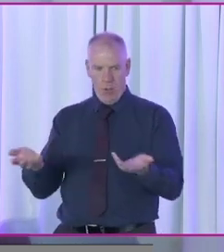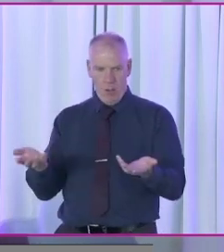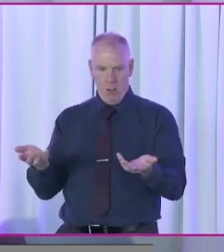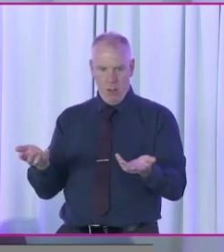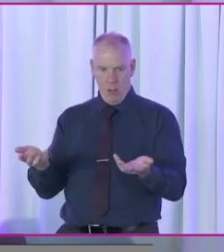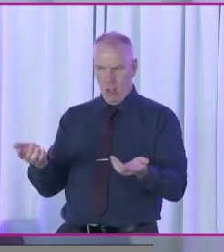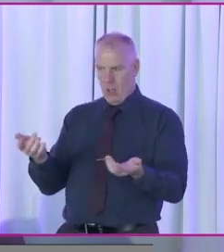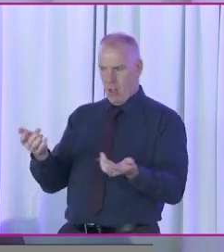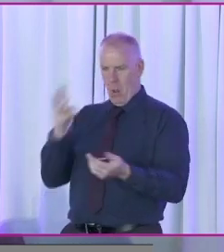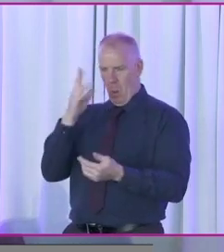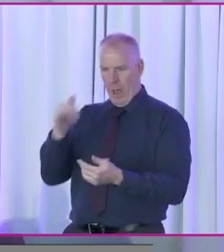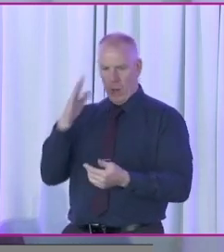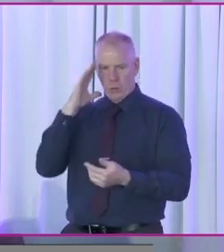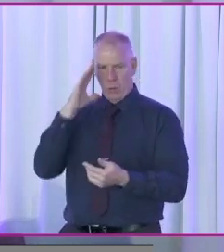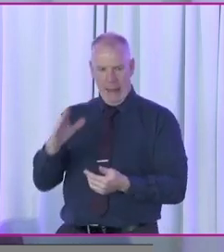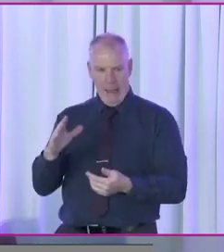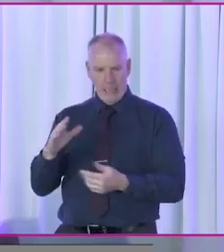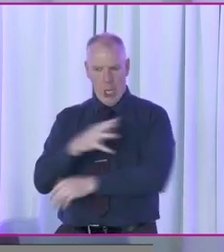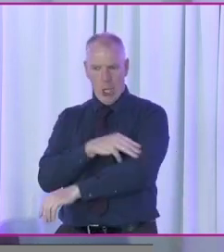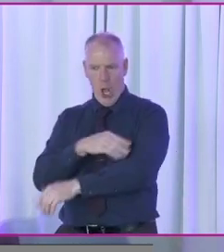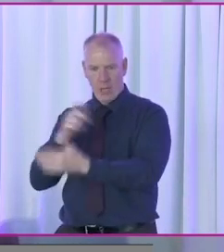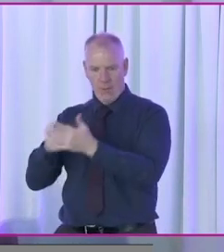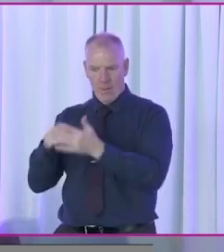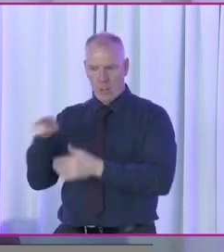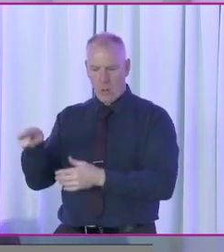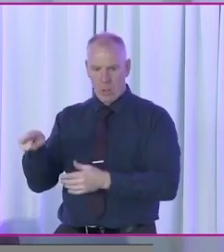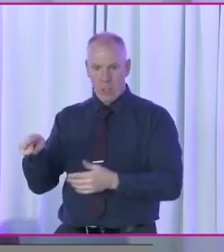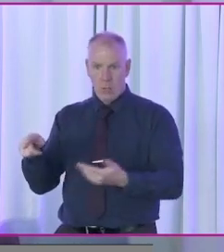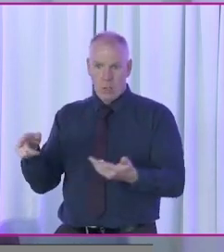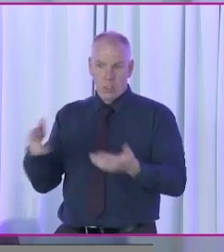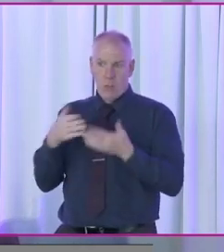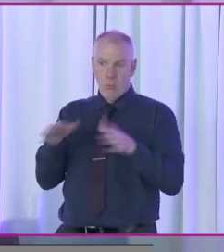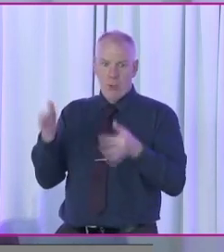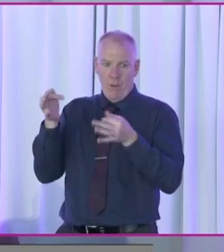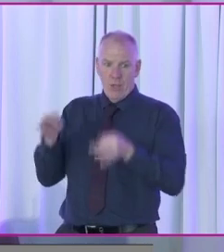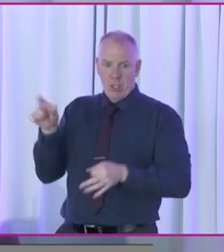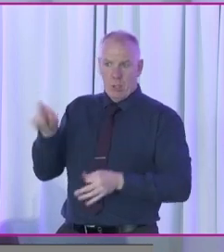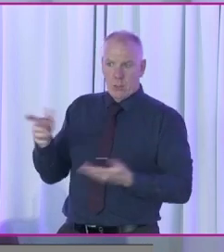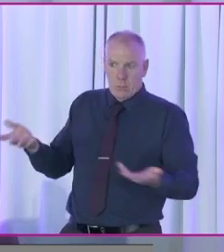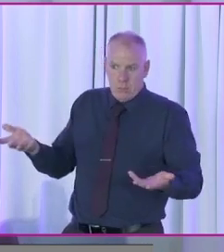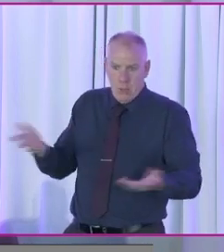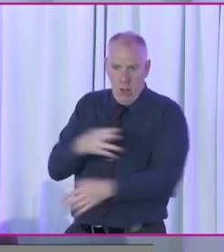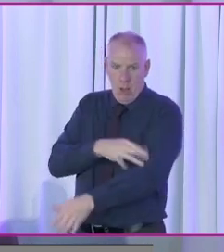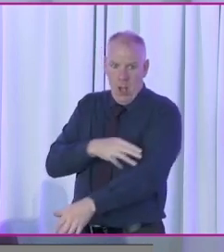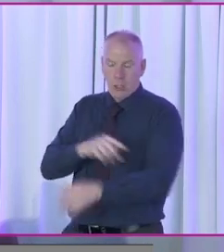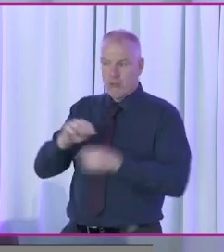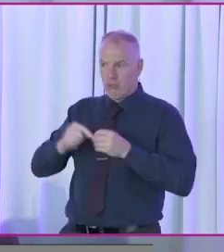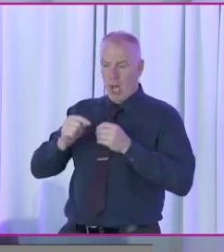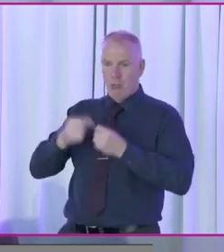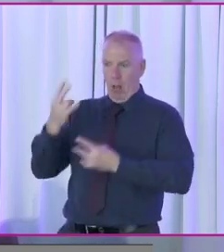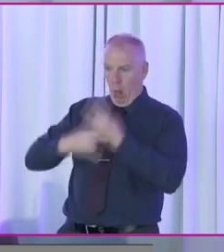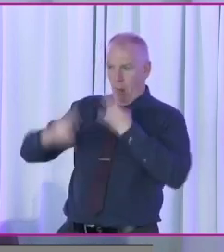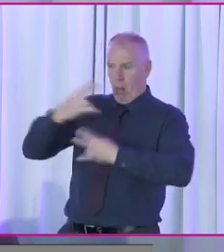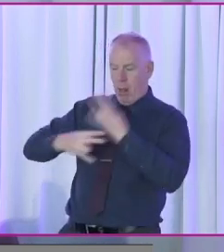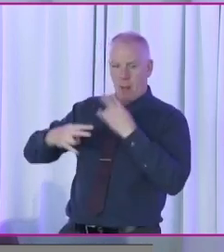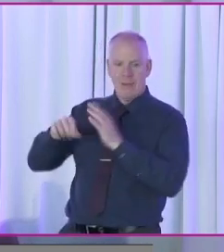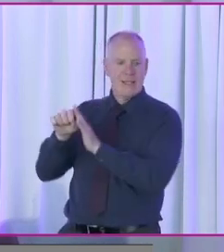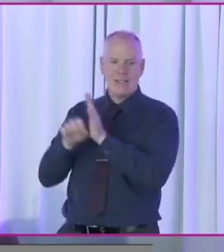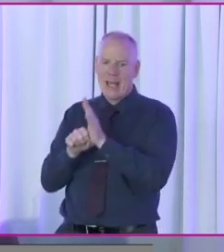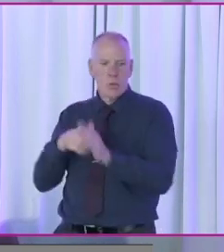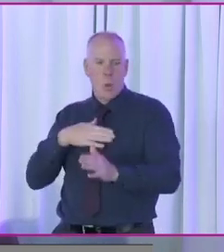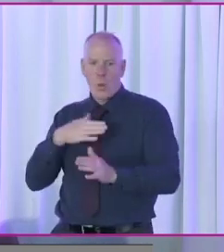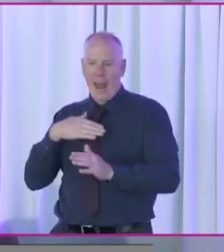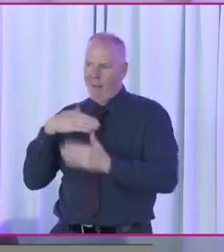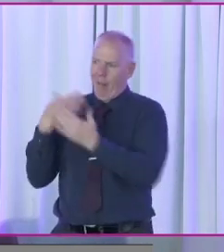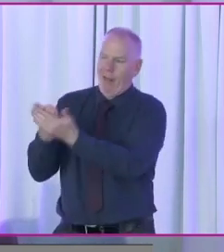because they asked me, why wouldn't you let a guard vote for you? And I said, well, it's a public official. So they tried all sorts of things. But the state does not like